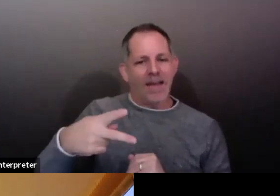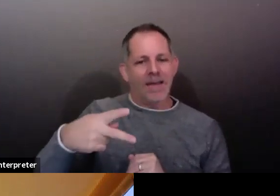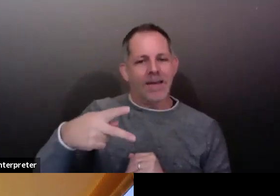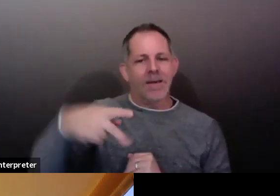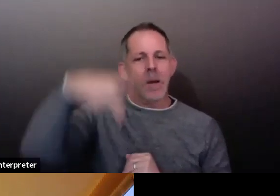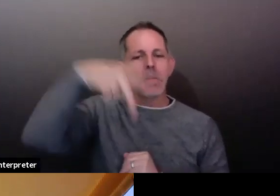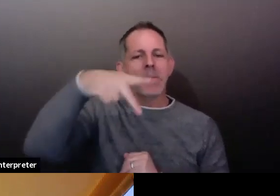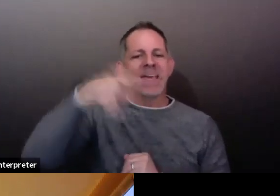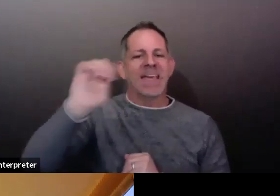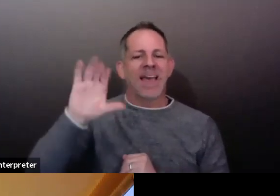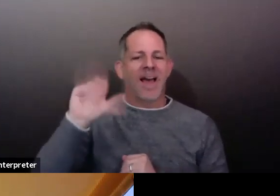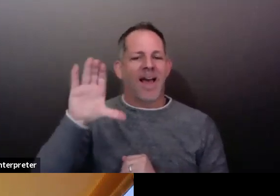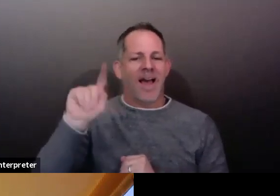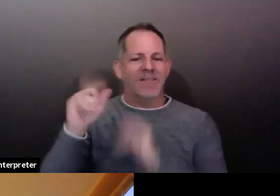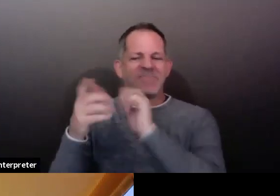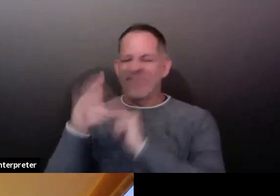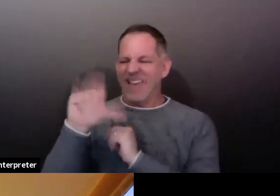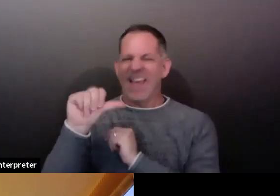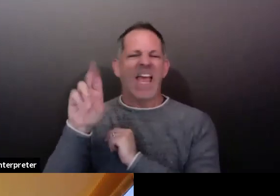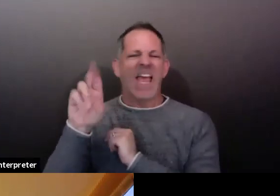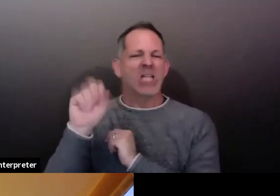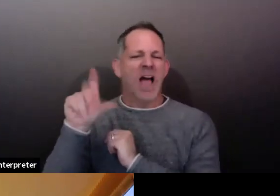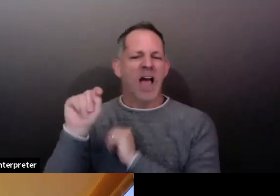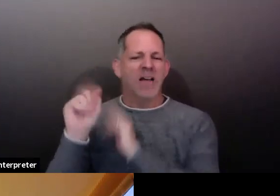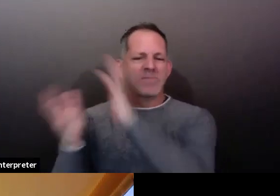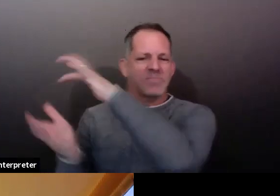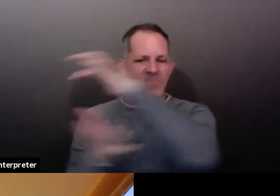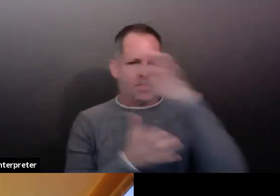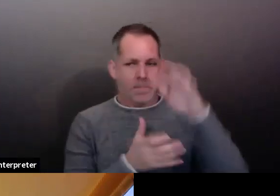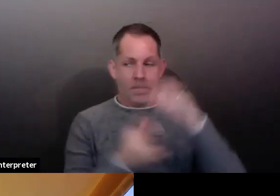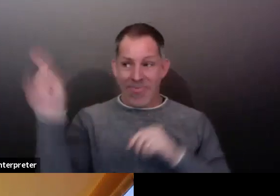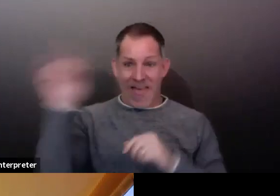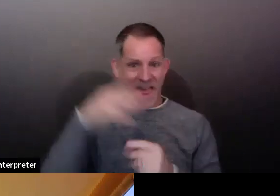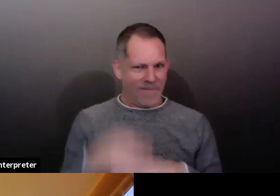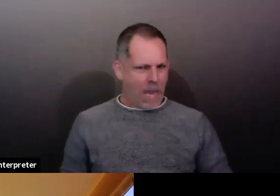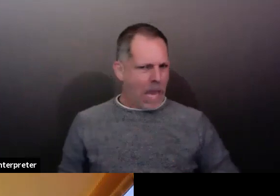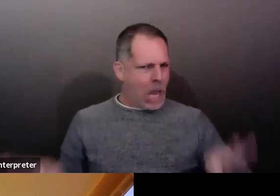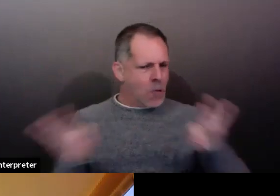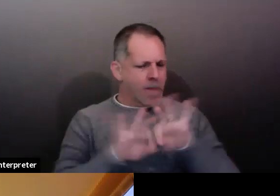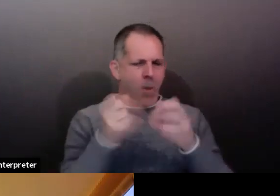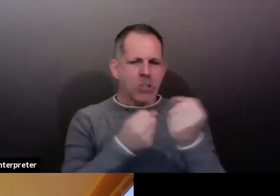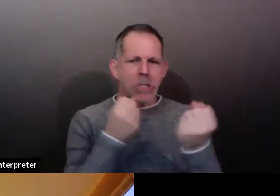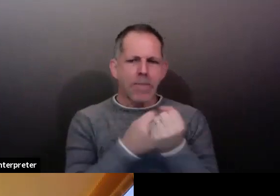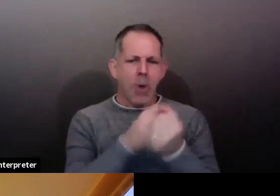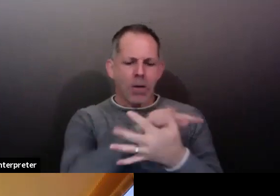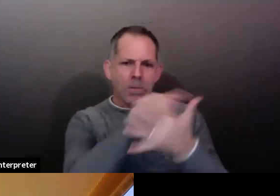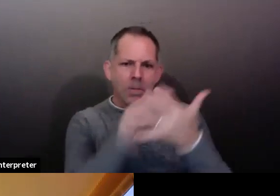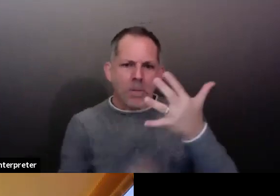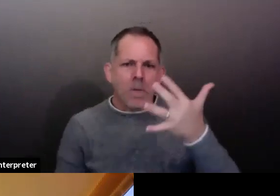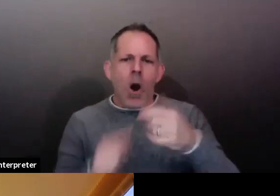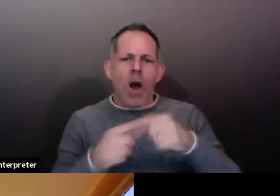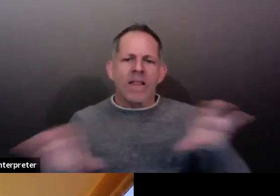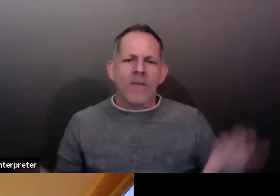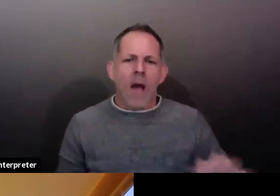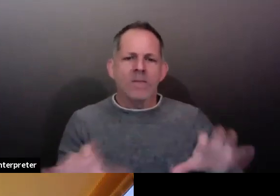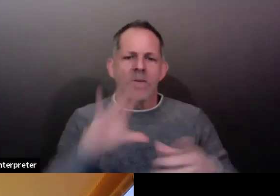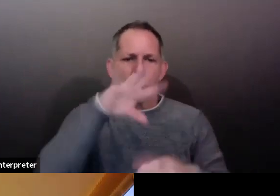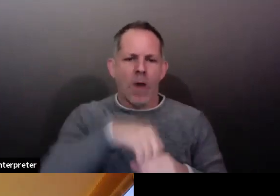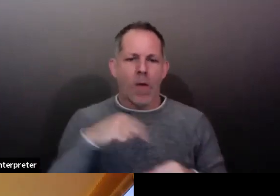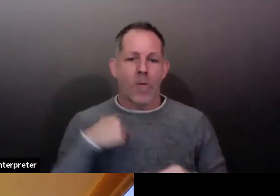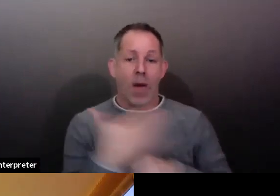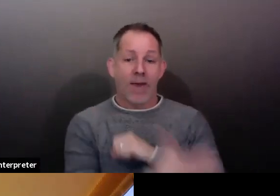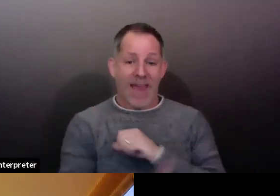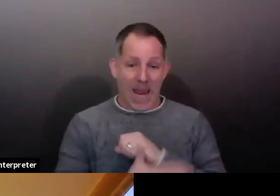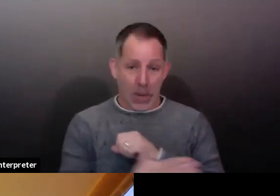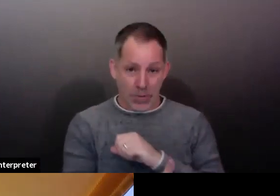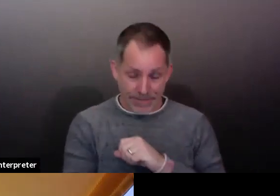supporting all the activities that the doctors talked about and we've undertaken at Snohomish County. And a lot of those activities are going to